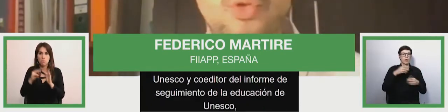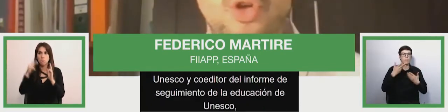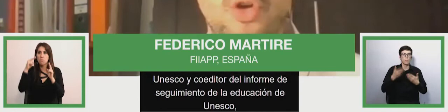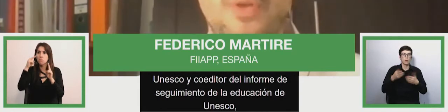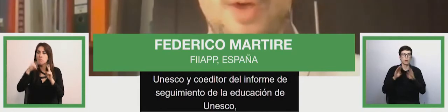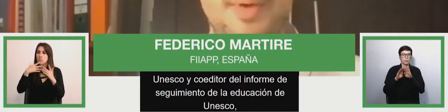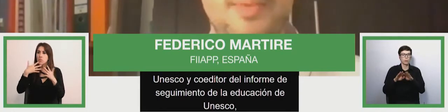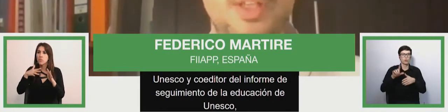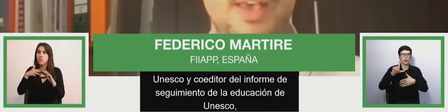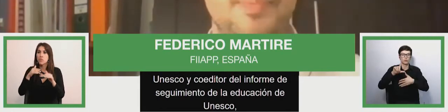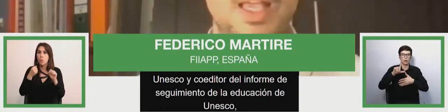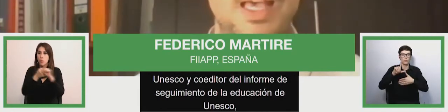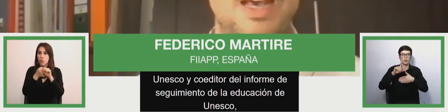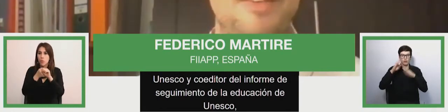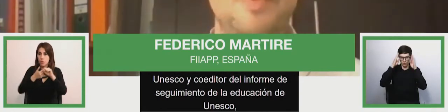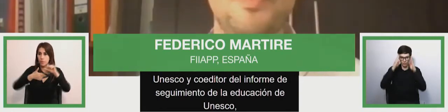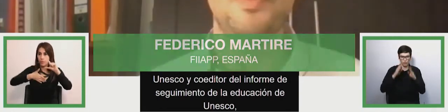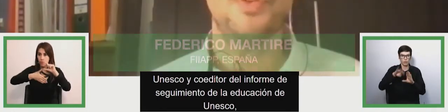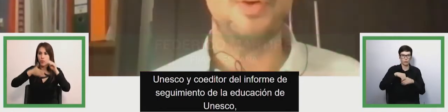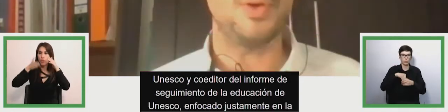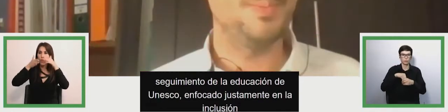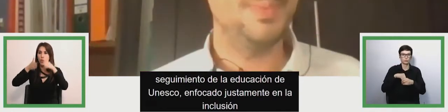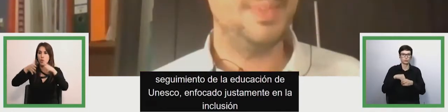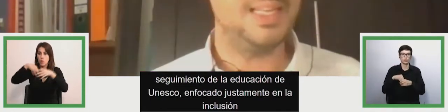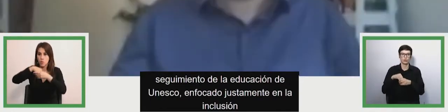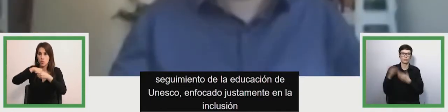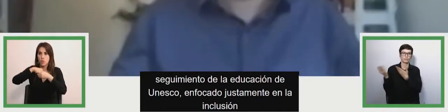So, Javier, if you have the floor.